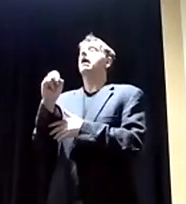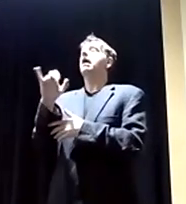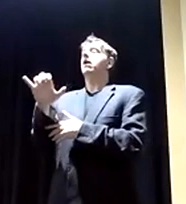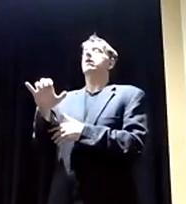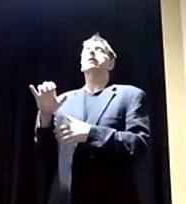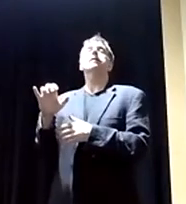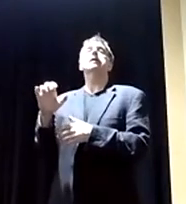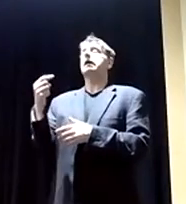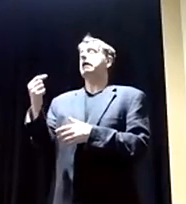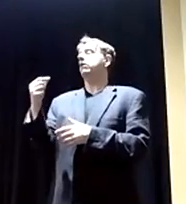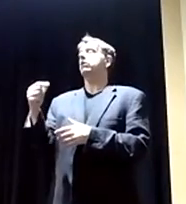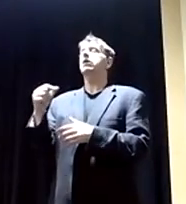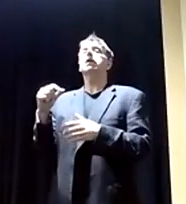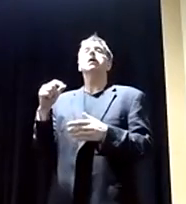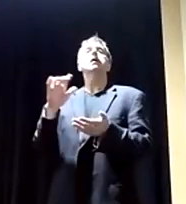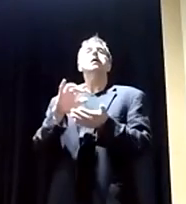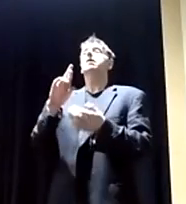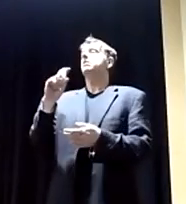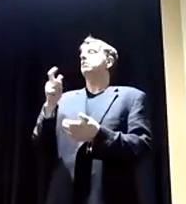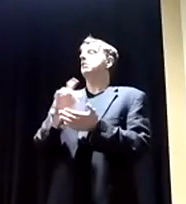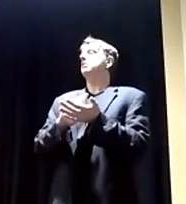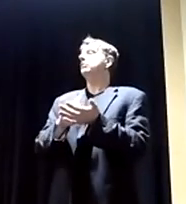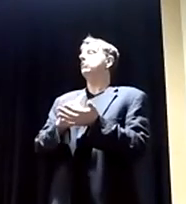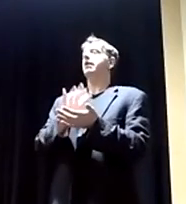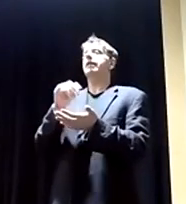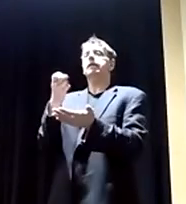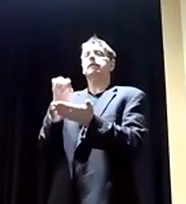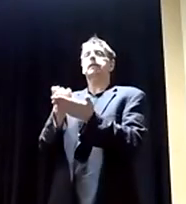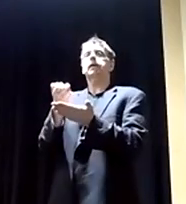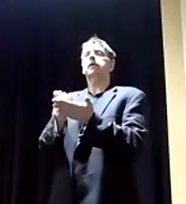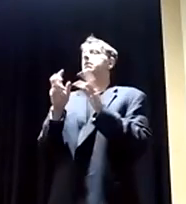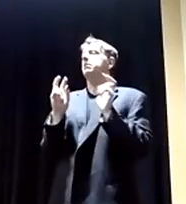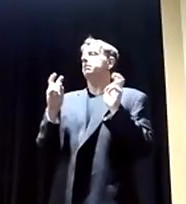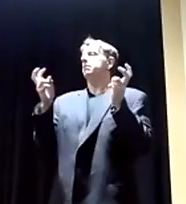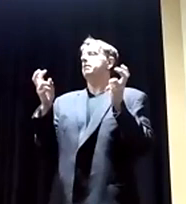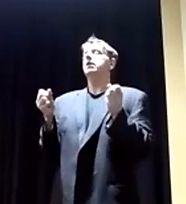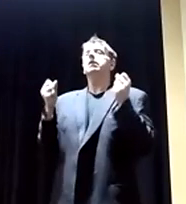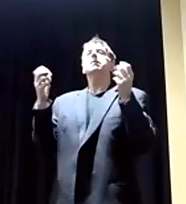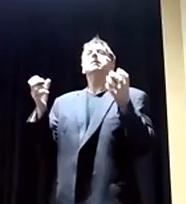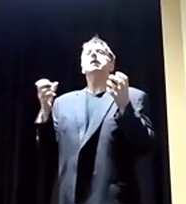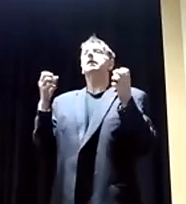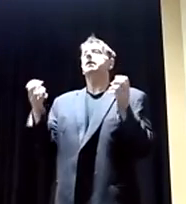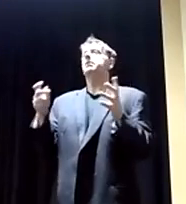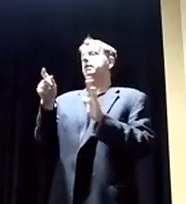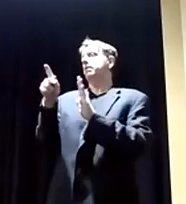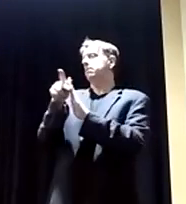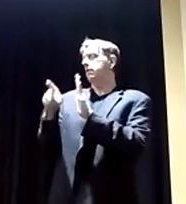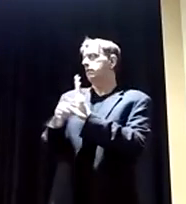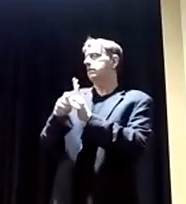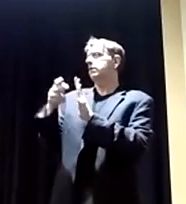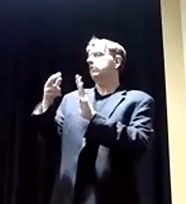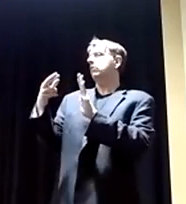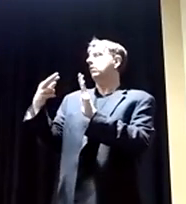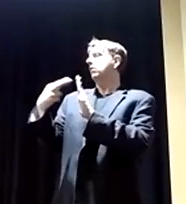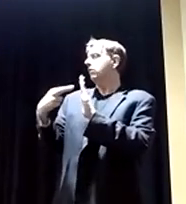Prescription drugs is an economic question, truthfully. There's so many regulations on the pharmaceutical companies that any